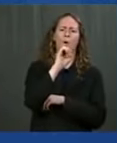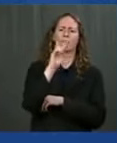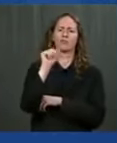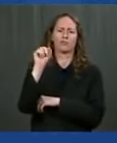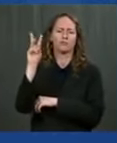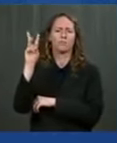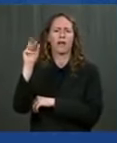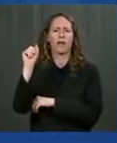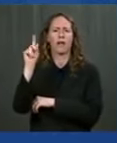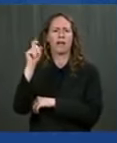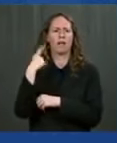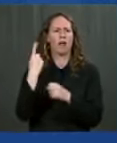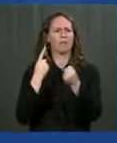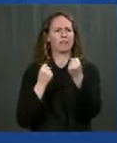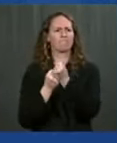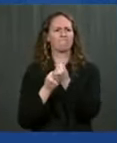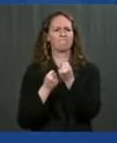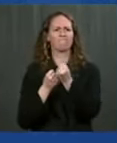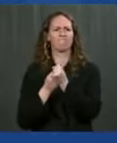Number one.